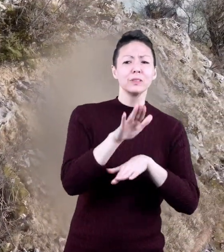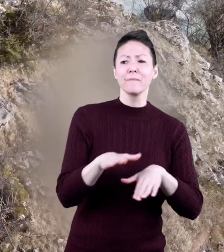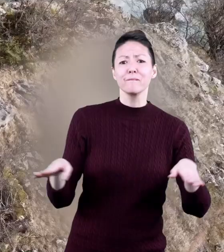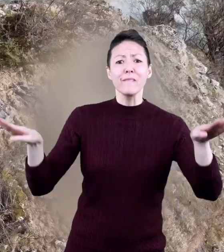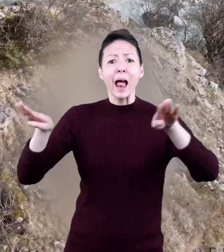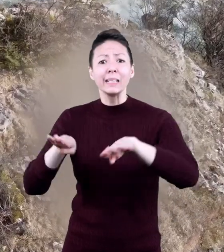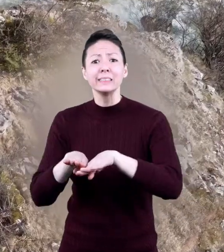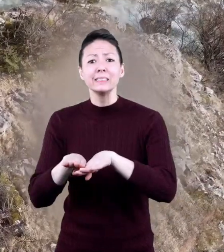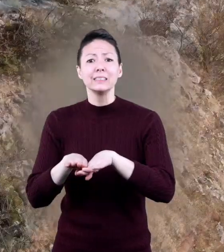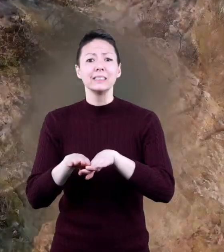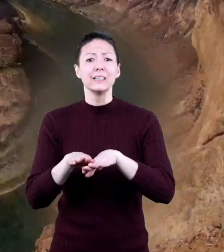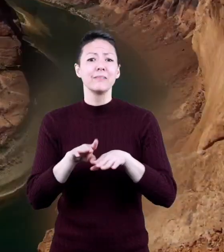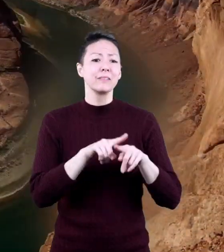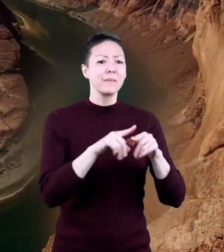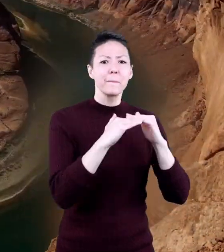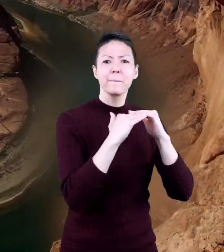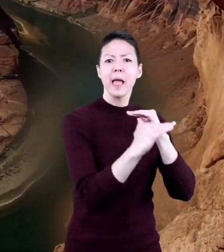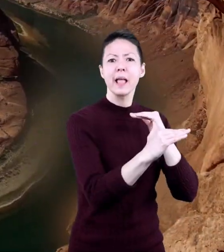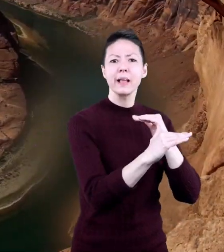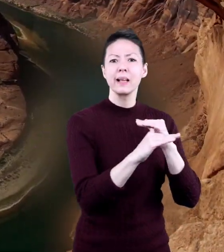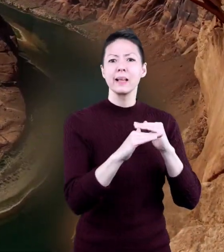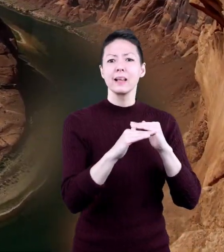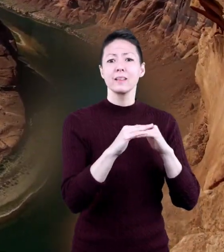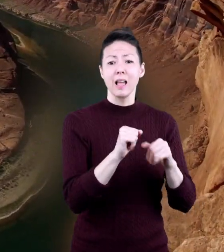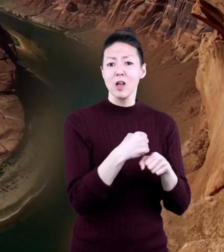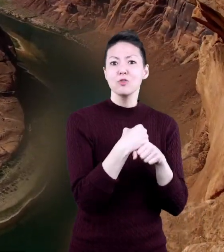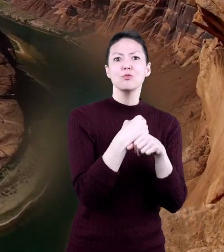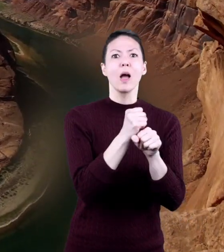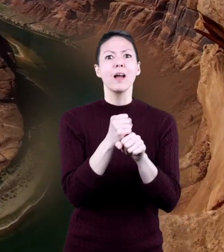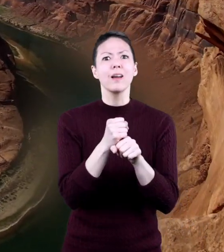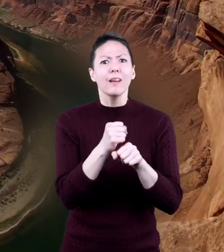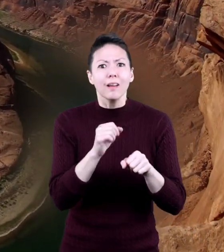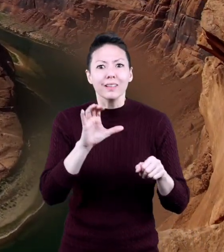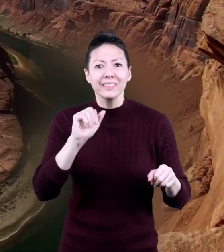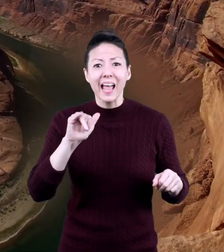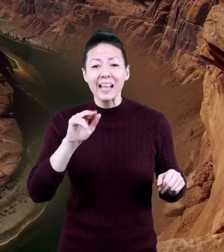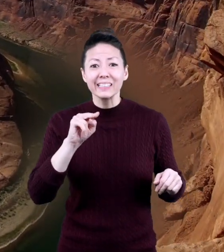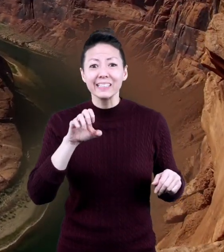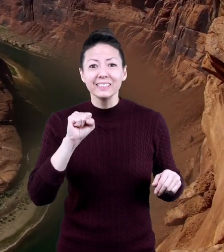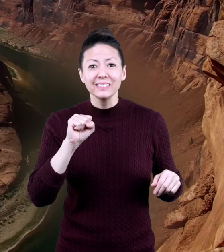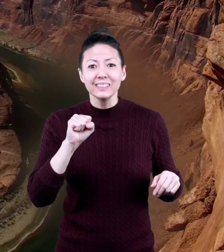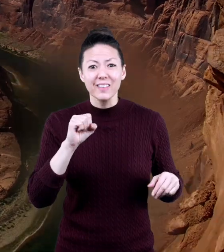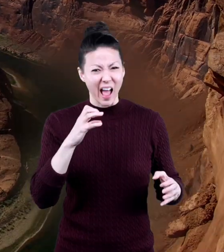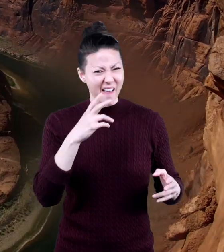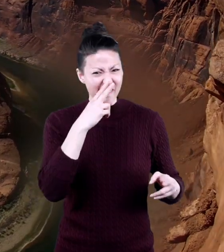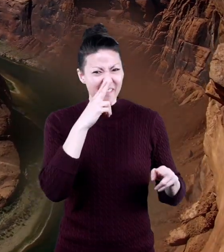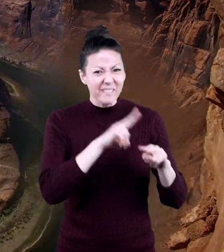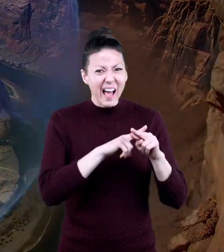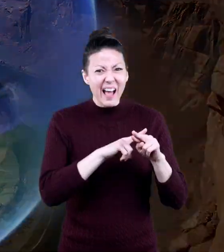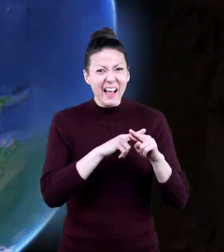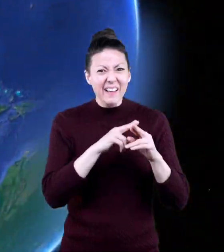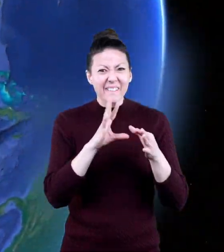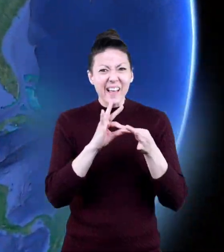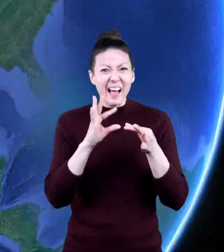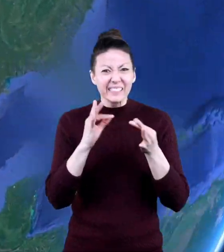valleys and along plains they can even create canyons want to hear another fun fact